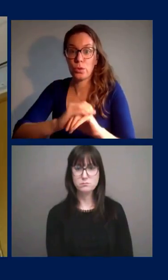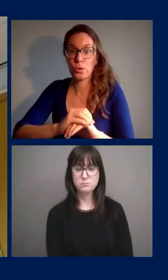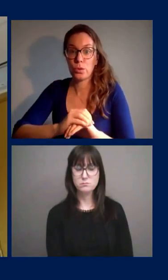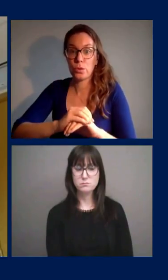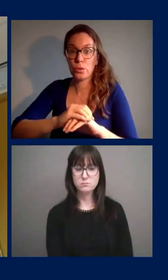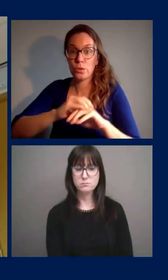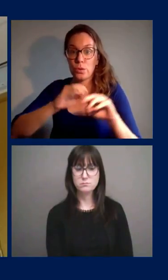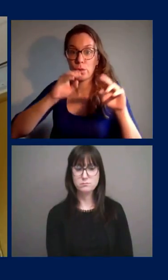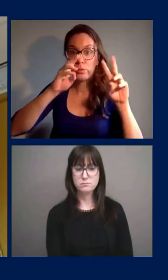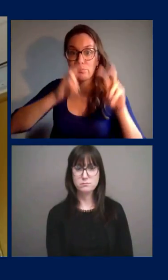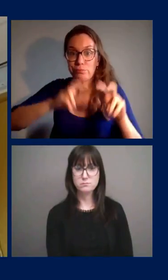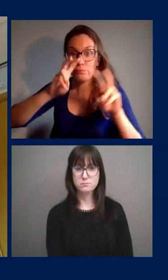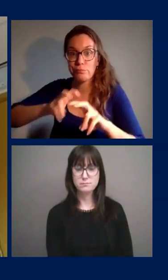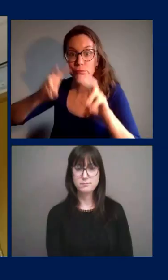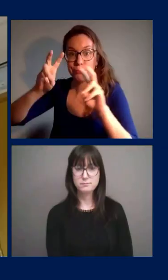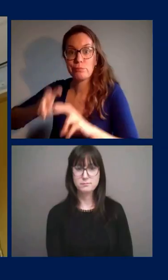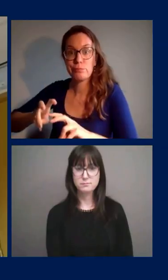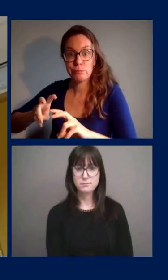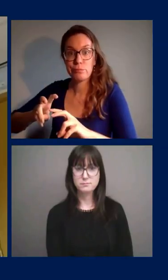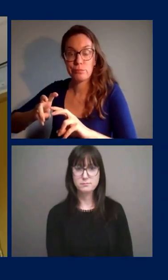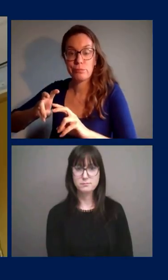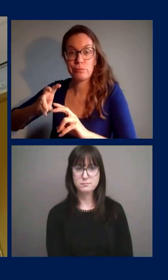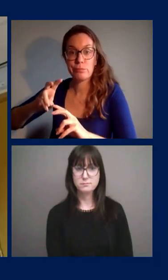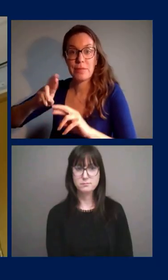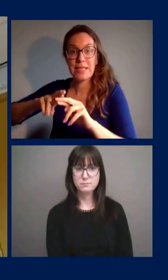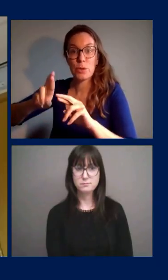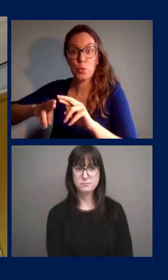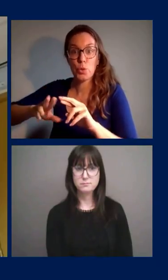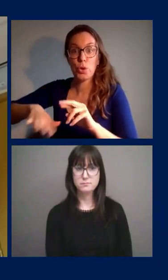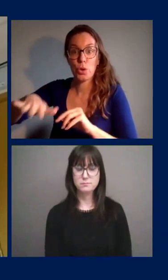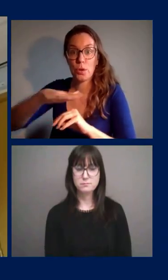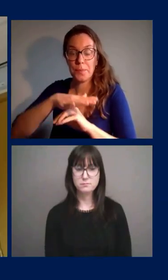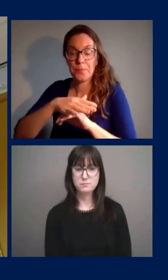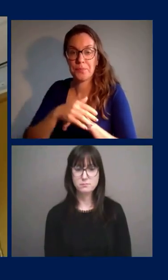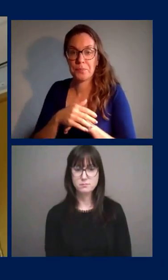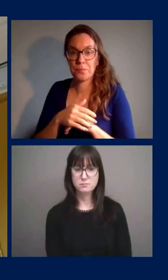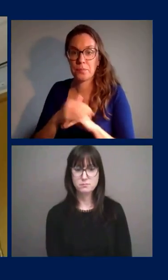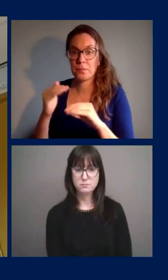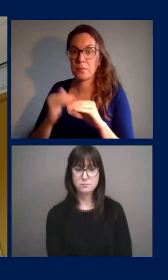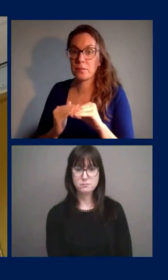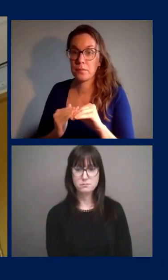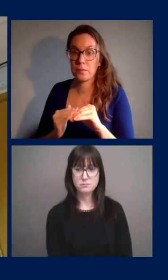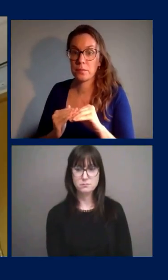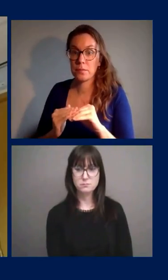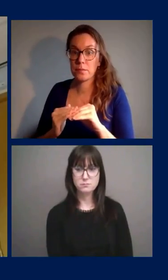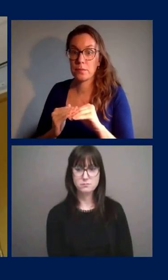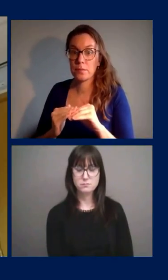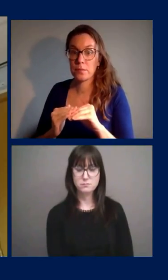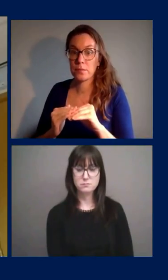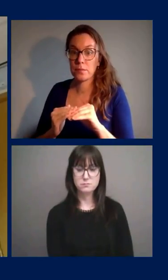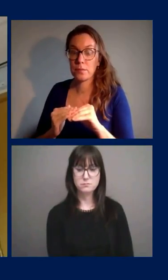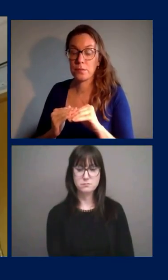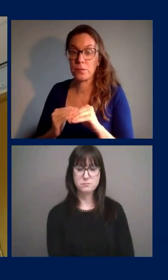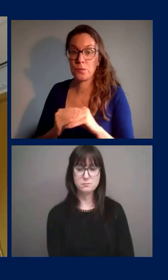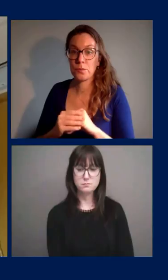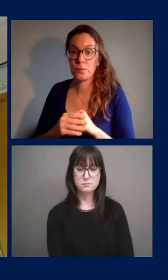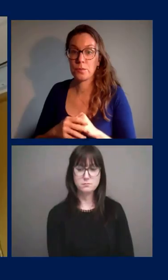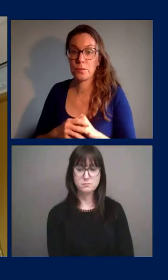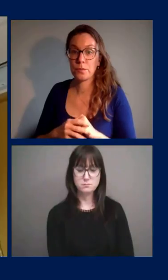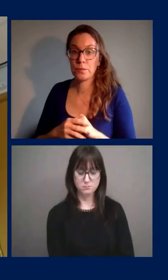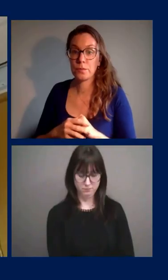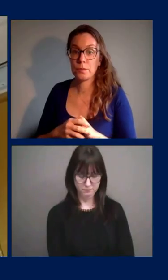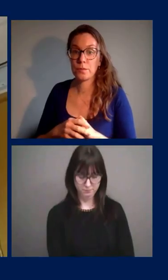of results and uh for the most part uh we have found in the houses